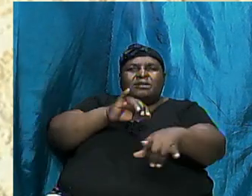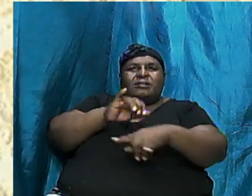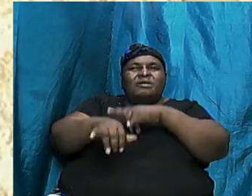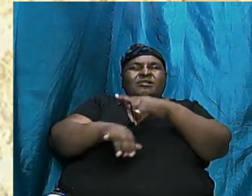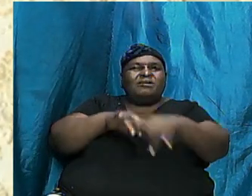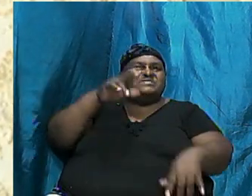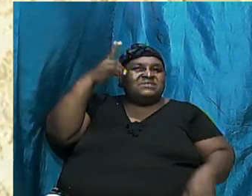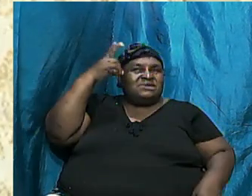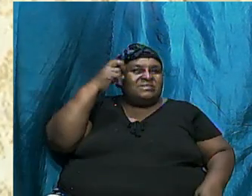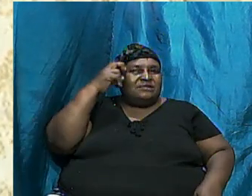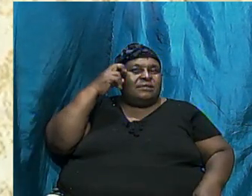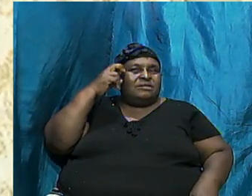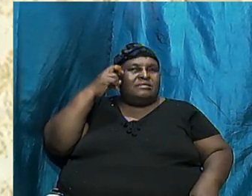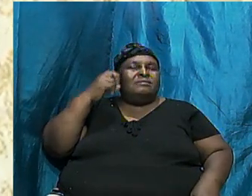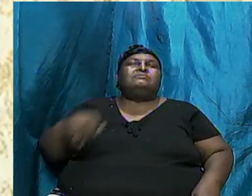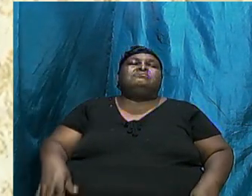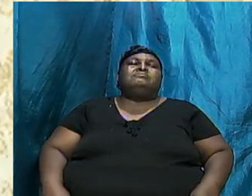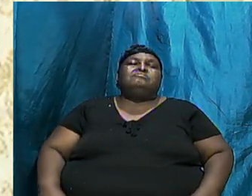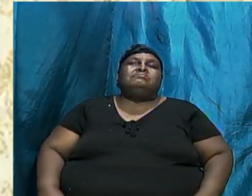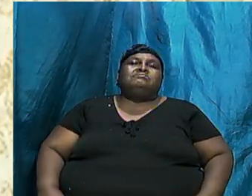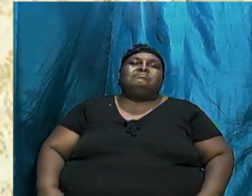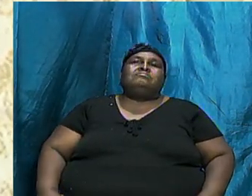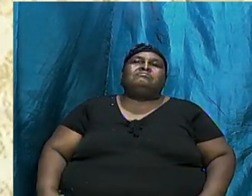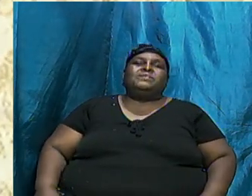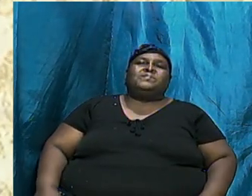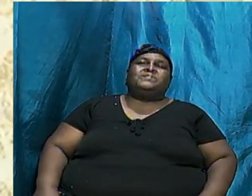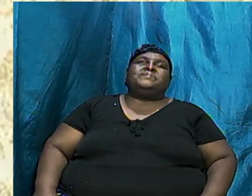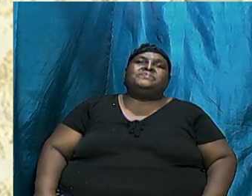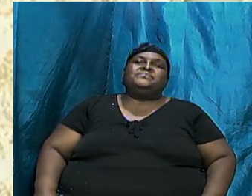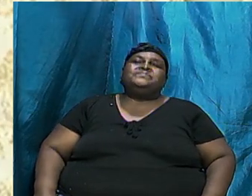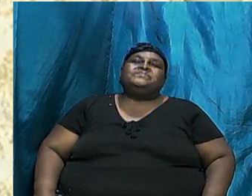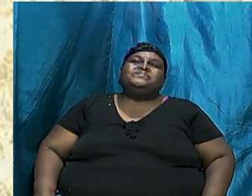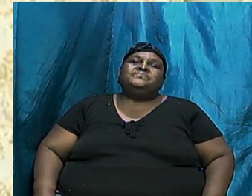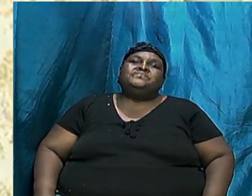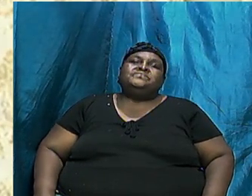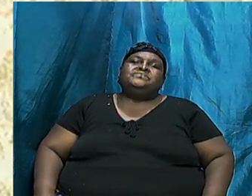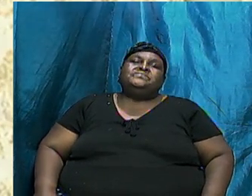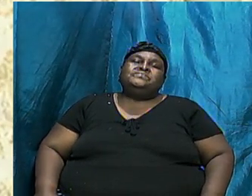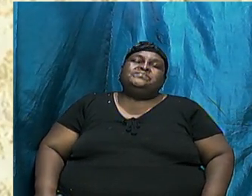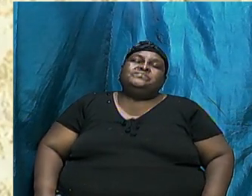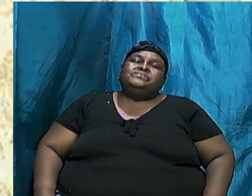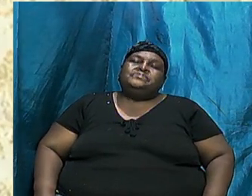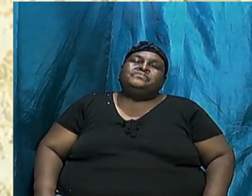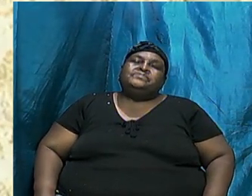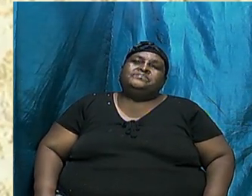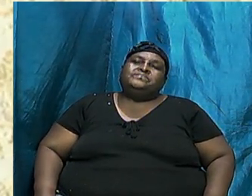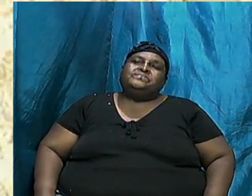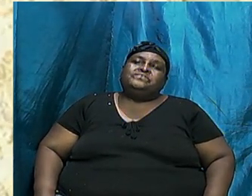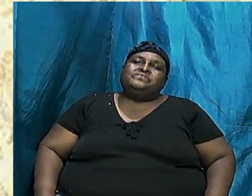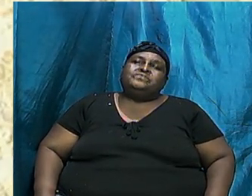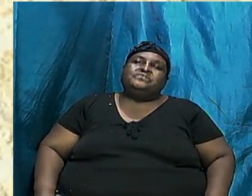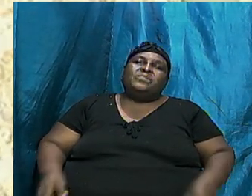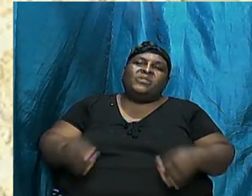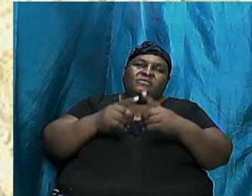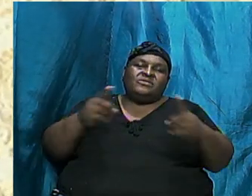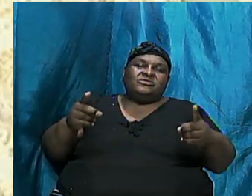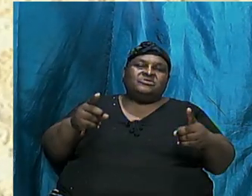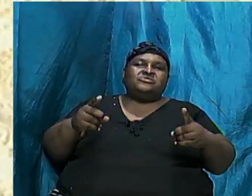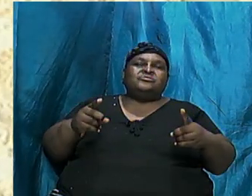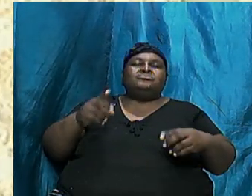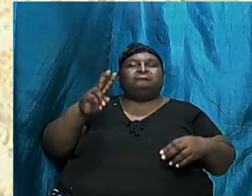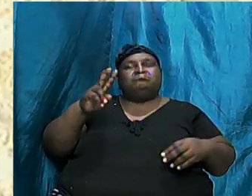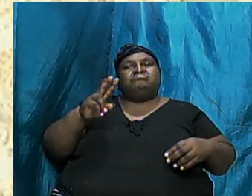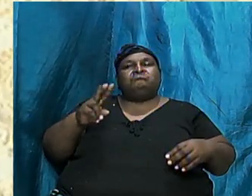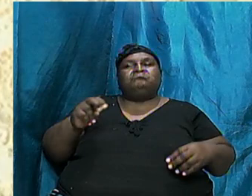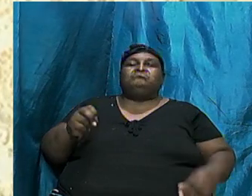out fully right here in the book of Genesis. And so Division 2 spoke